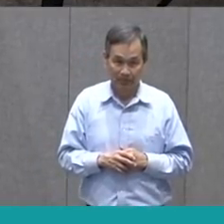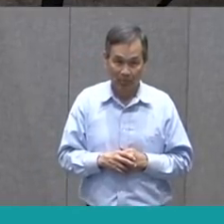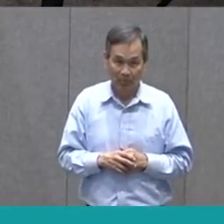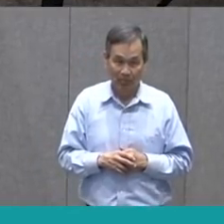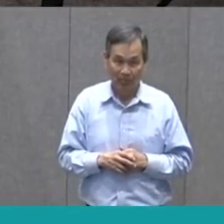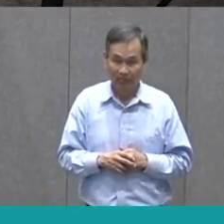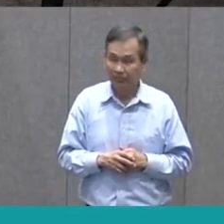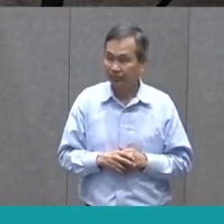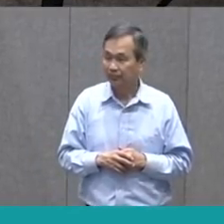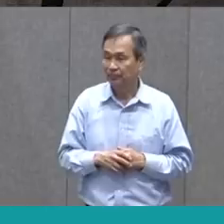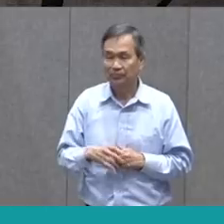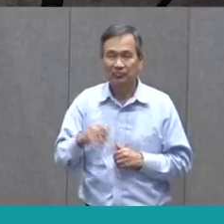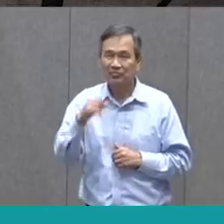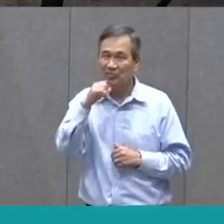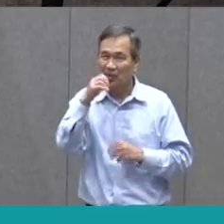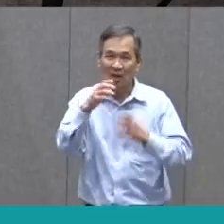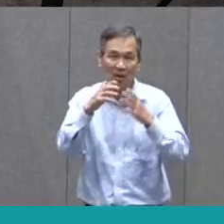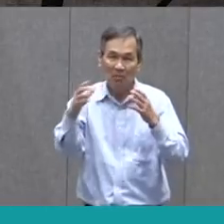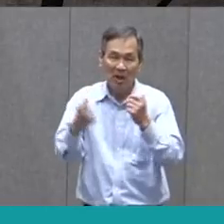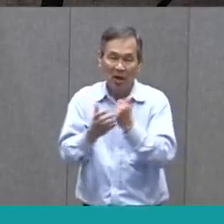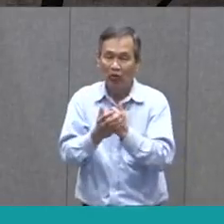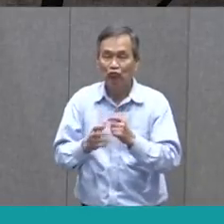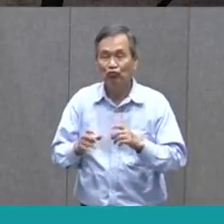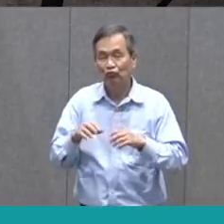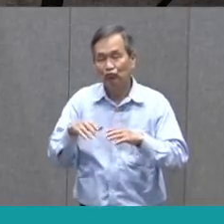It's not much help at first.